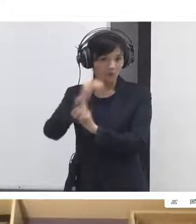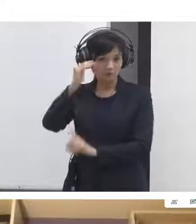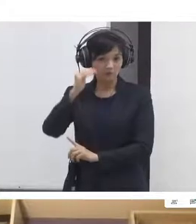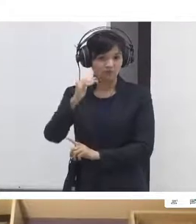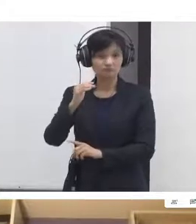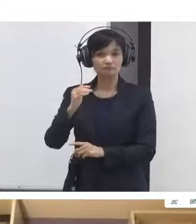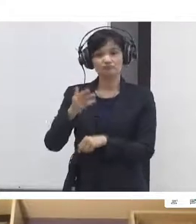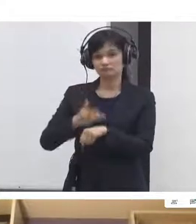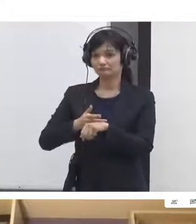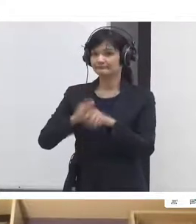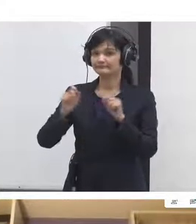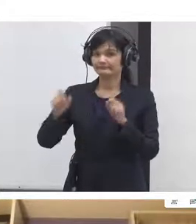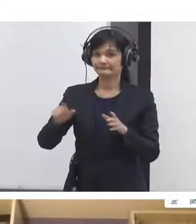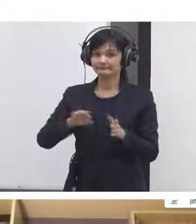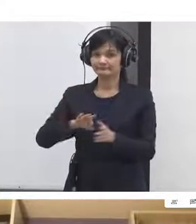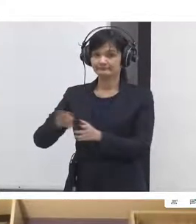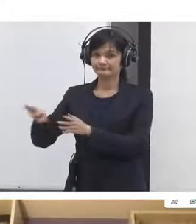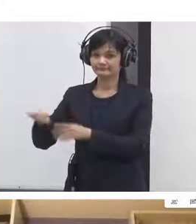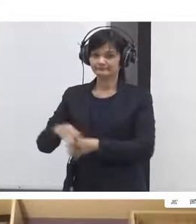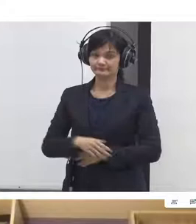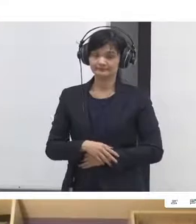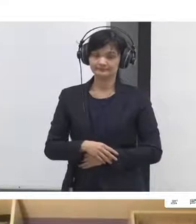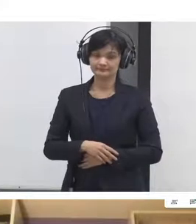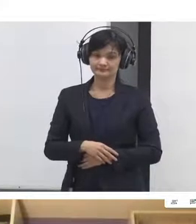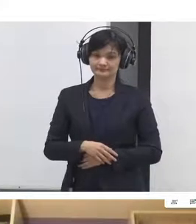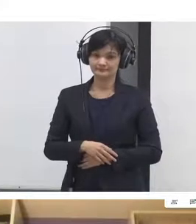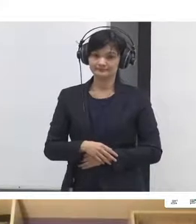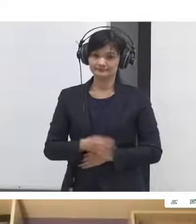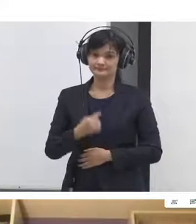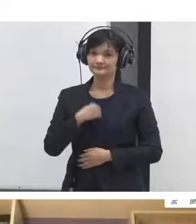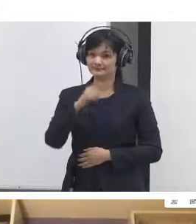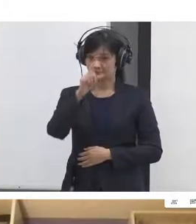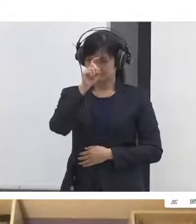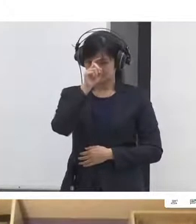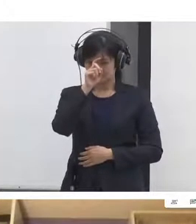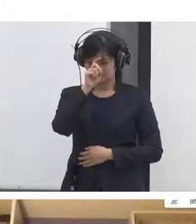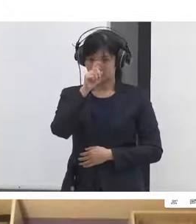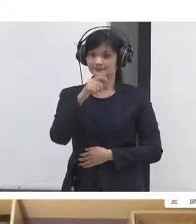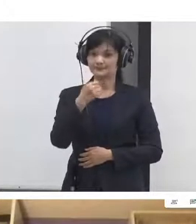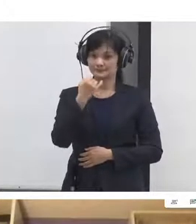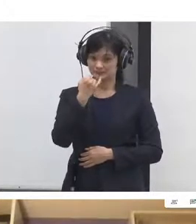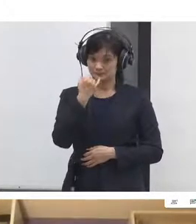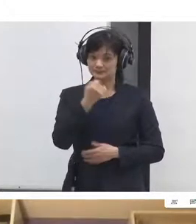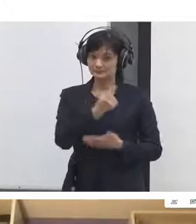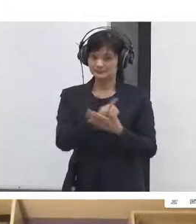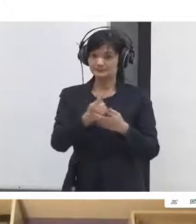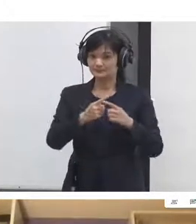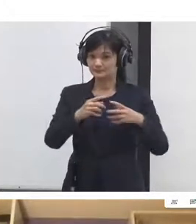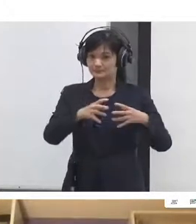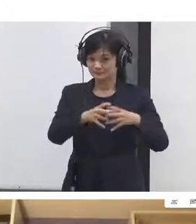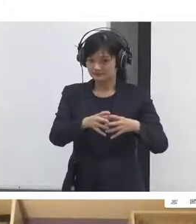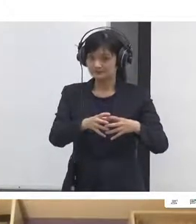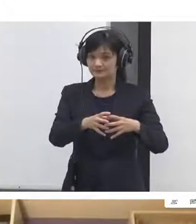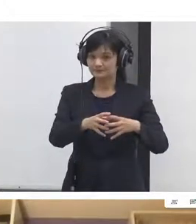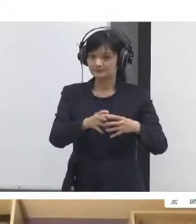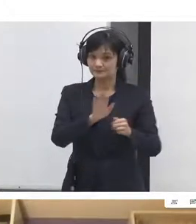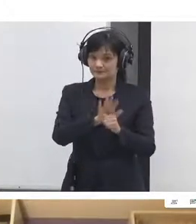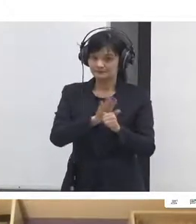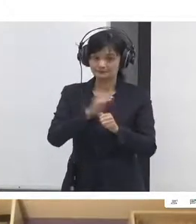asking for and supporting the process of building that new system and so